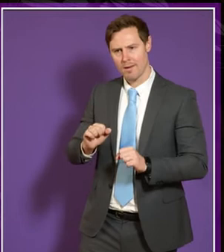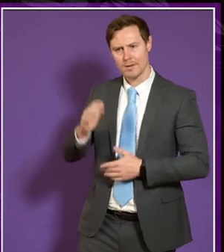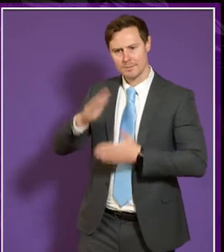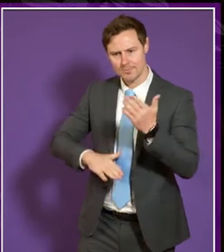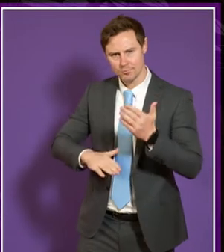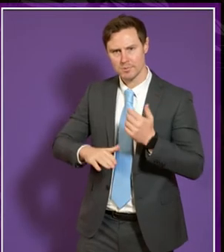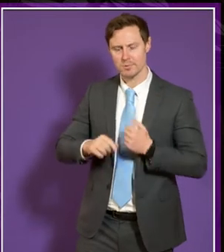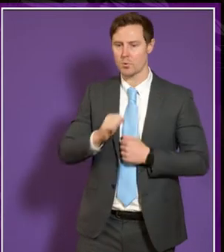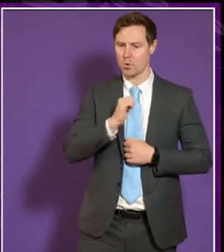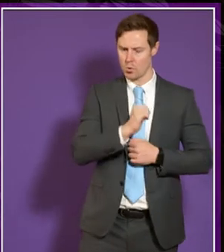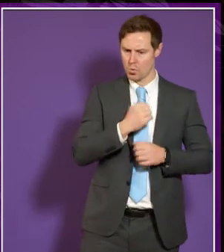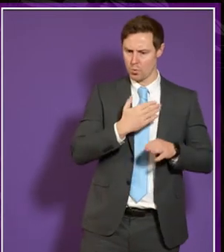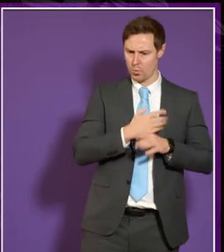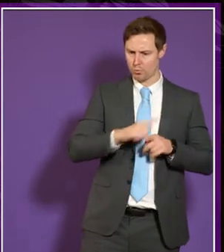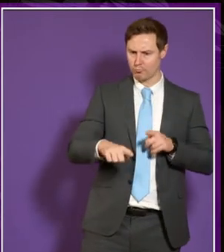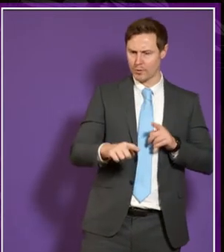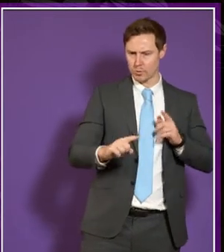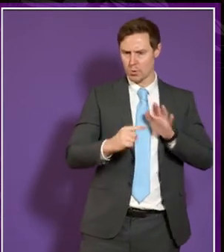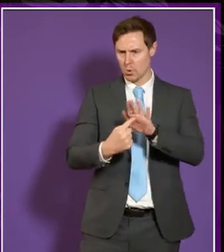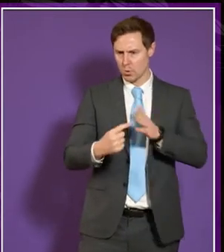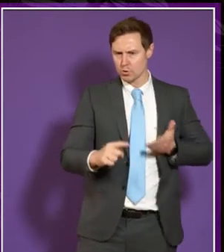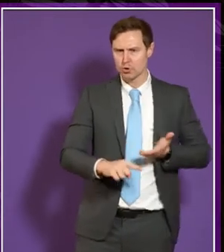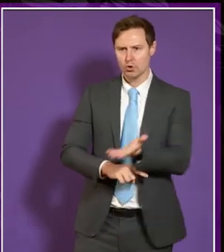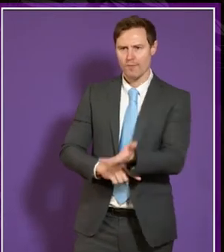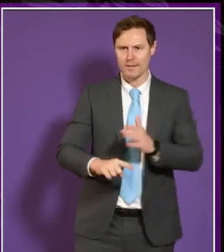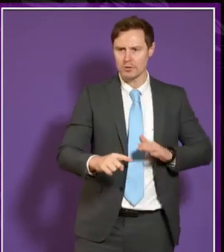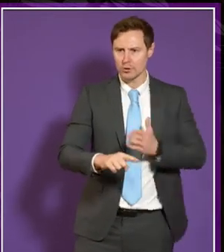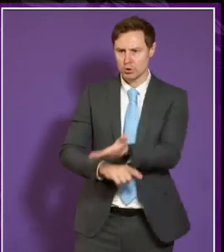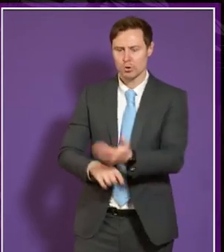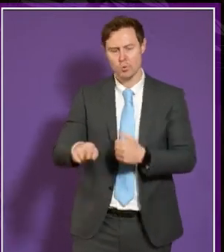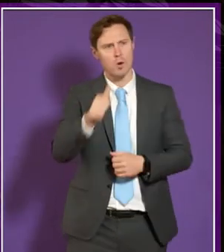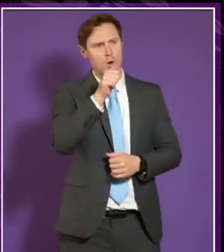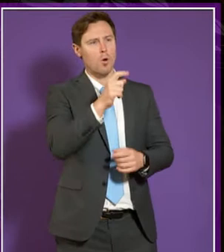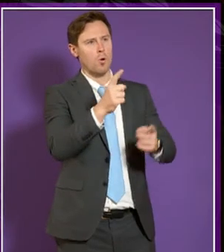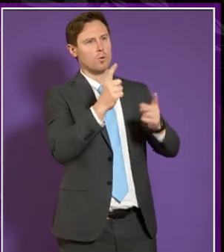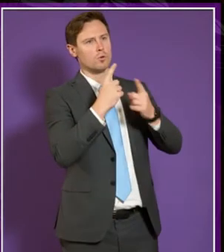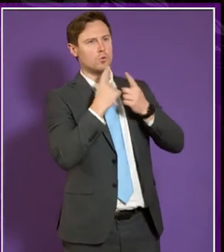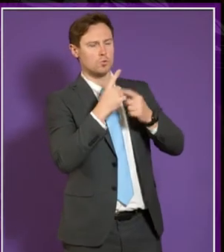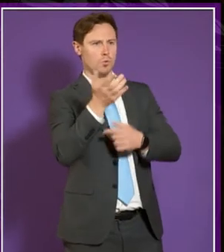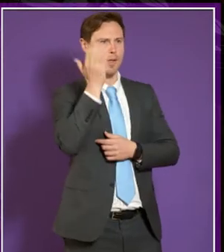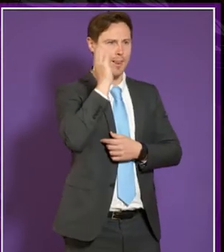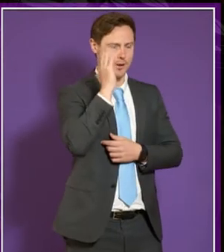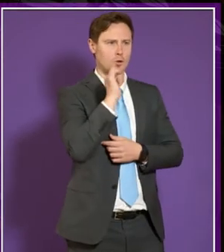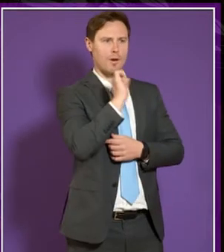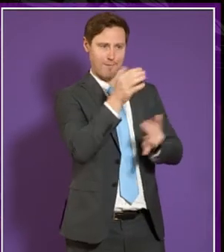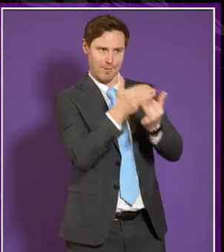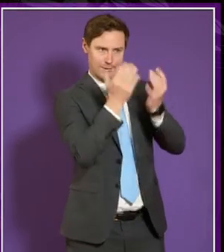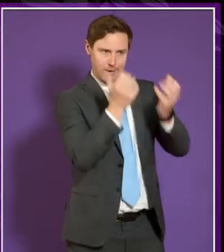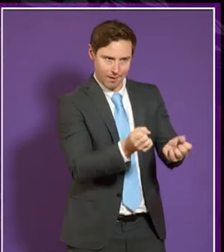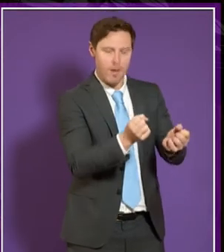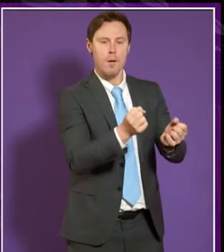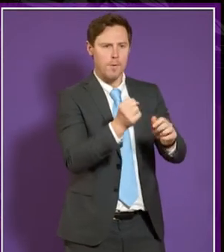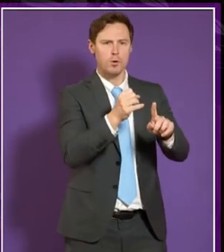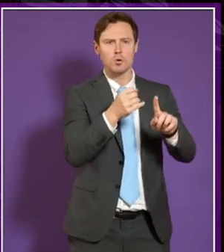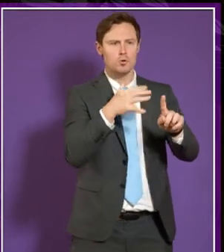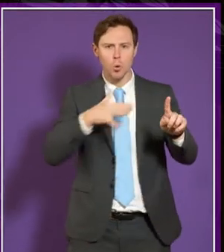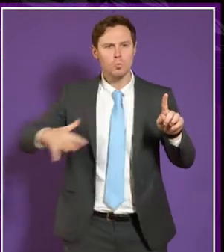your institutions deploy to go beyond lecture theatres and tutorials in terms of integrating people who would might